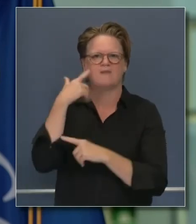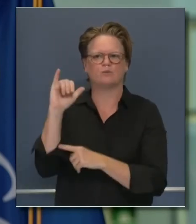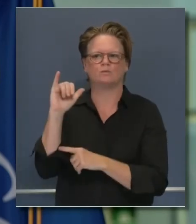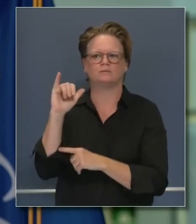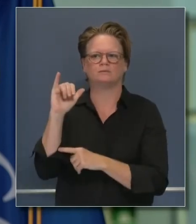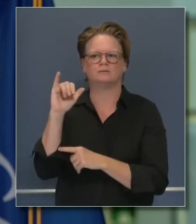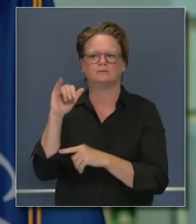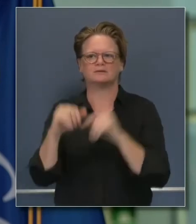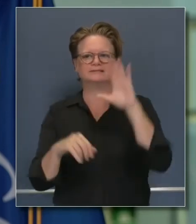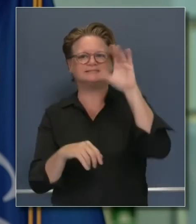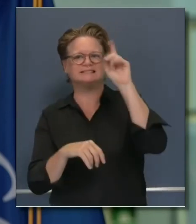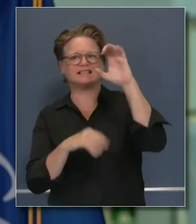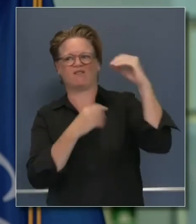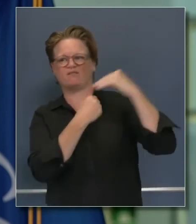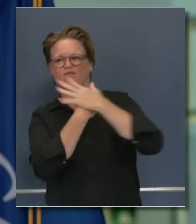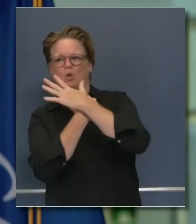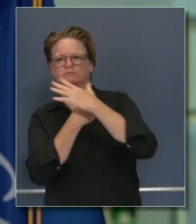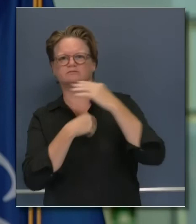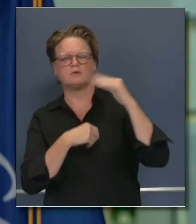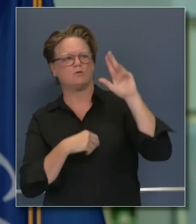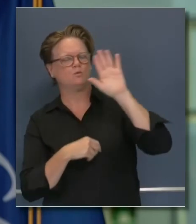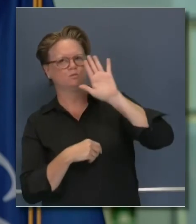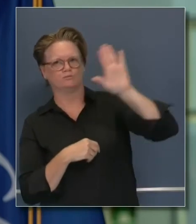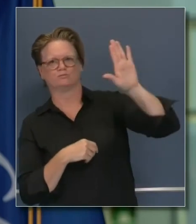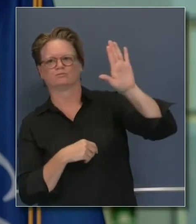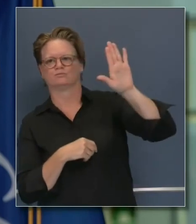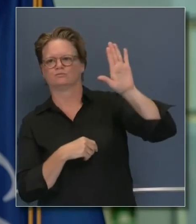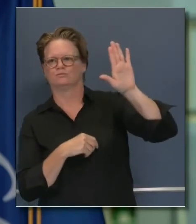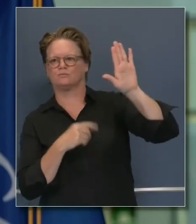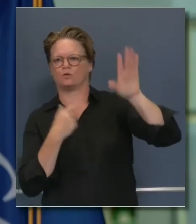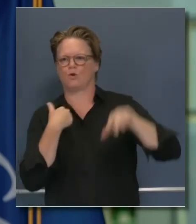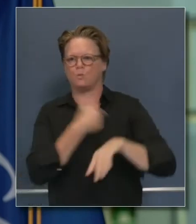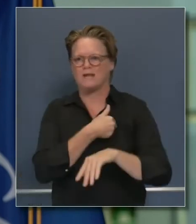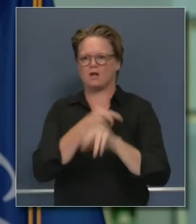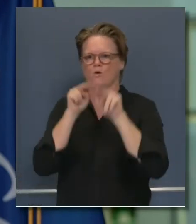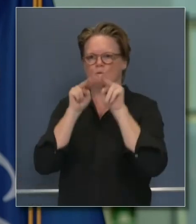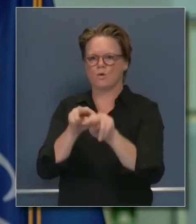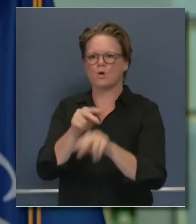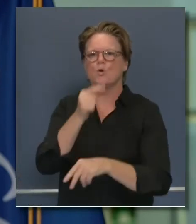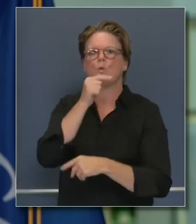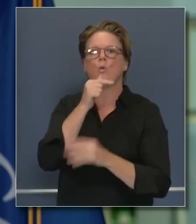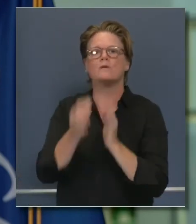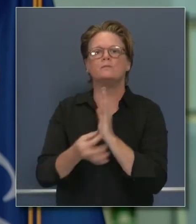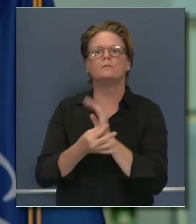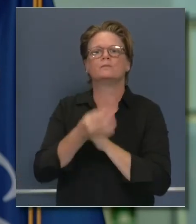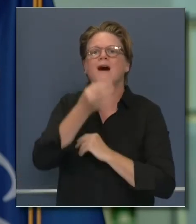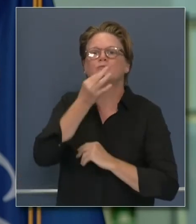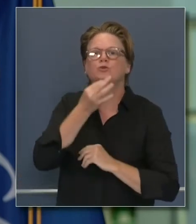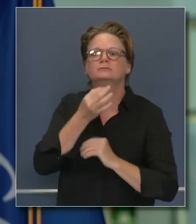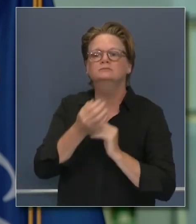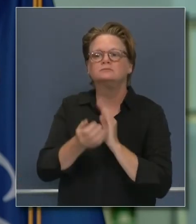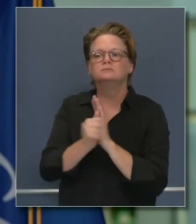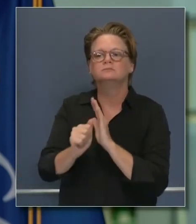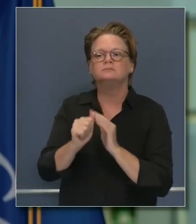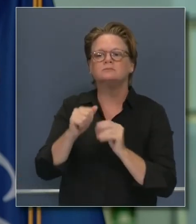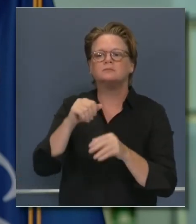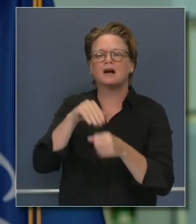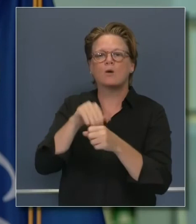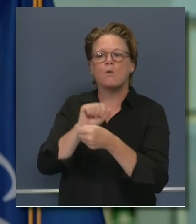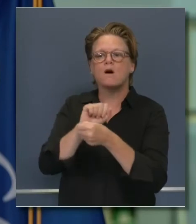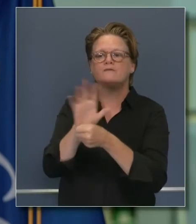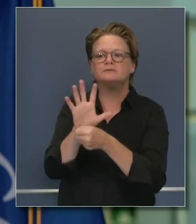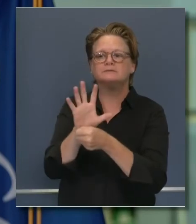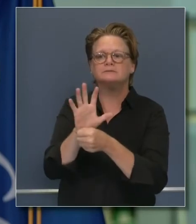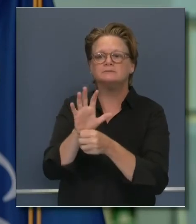influenced by those that are experts in the field that feel very differently, and so with respect to the CDC,